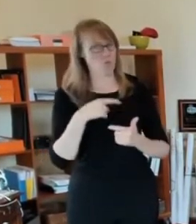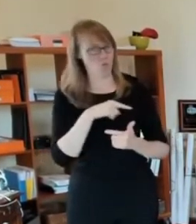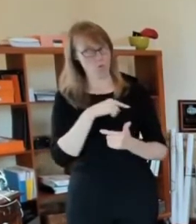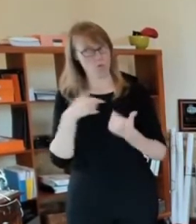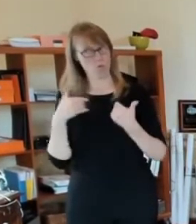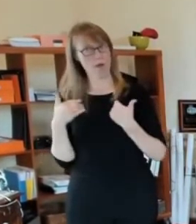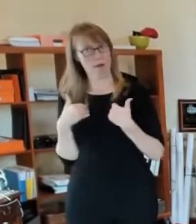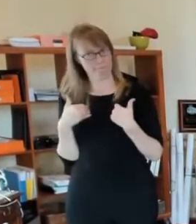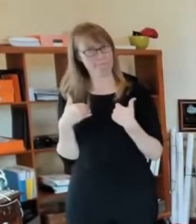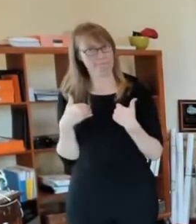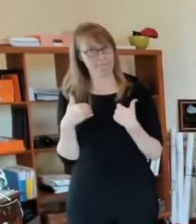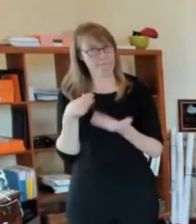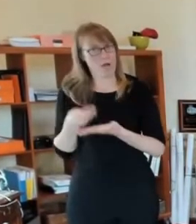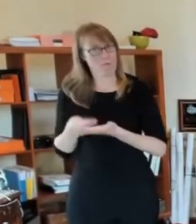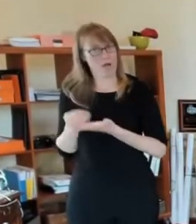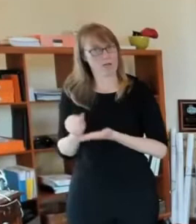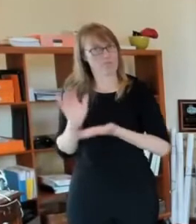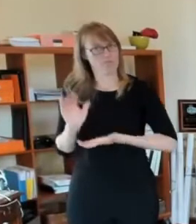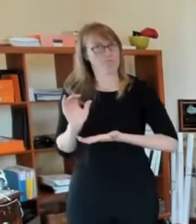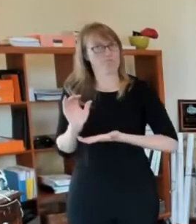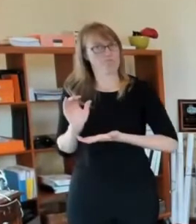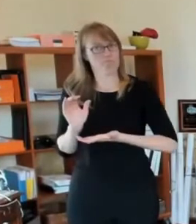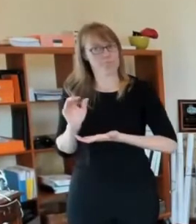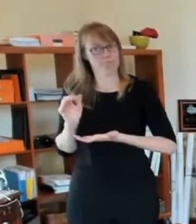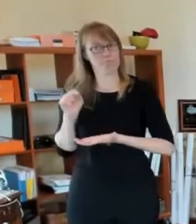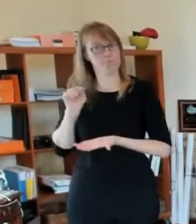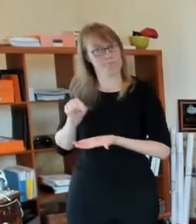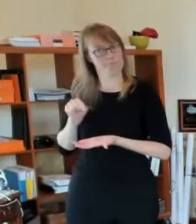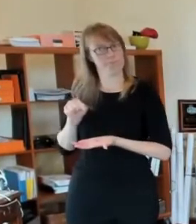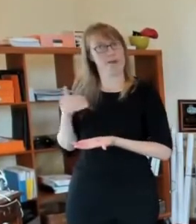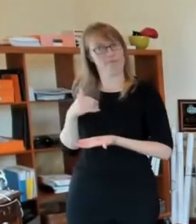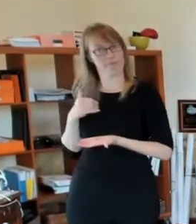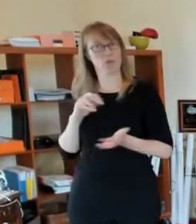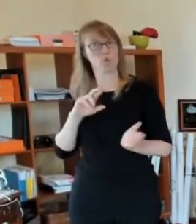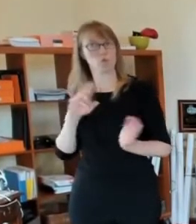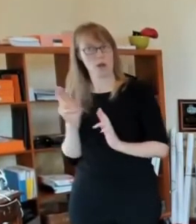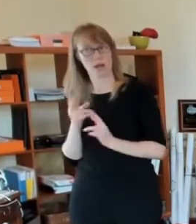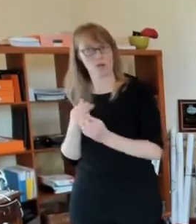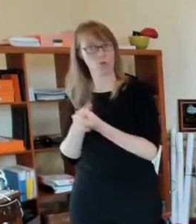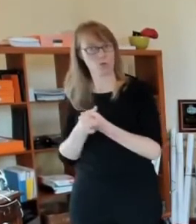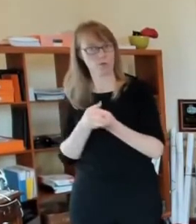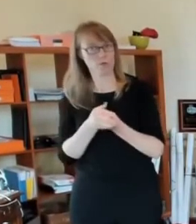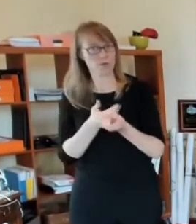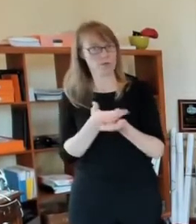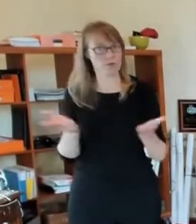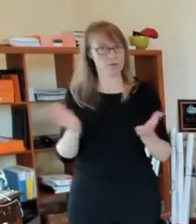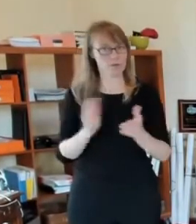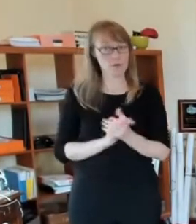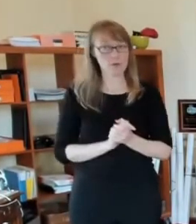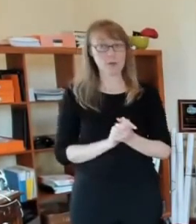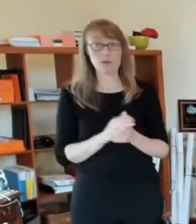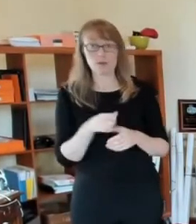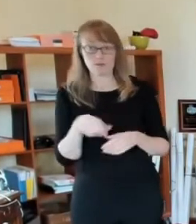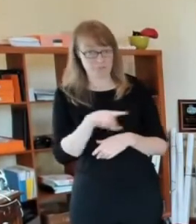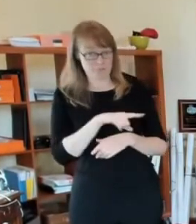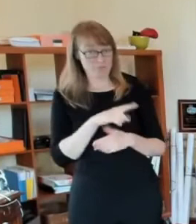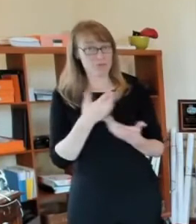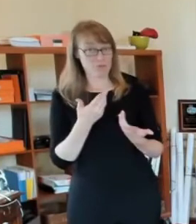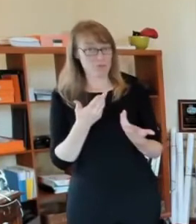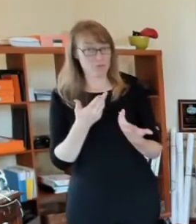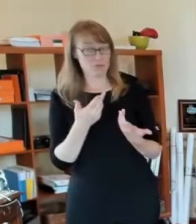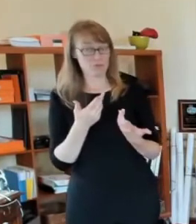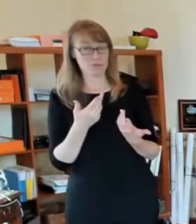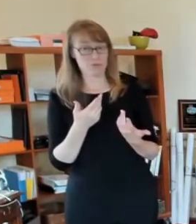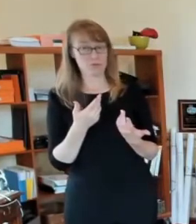because, one, to stay in your in your home or apartment, you have to be able to pay your utilities.